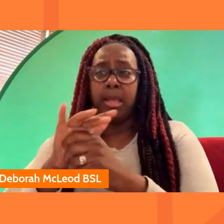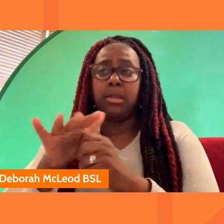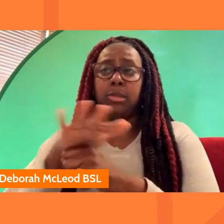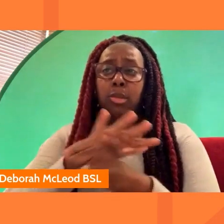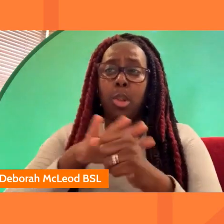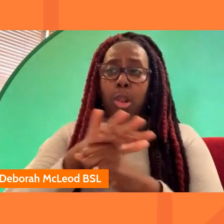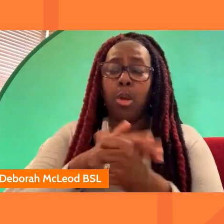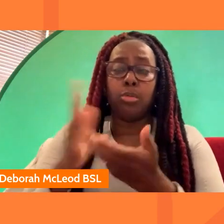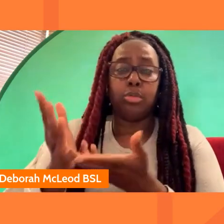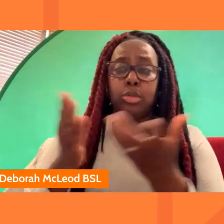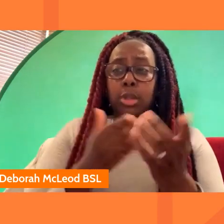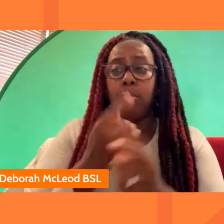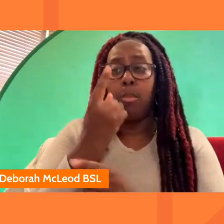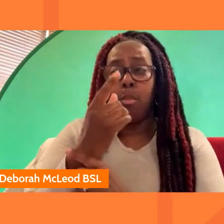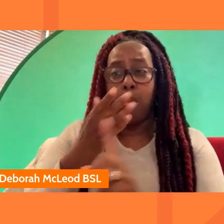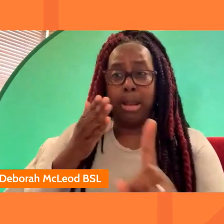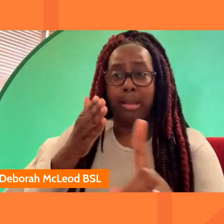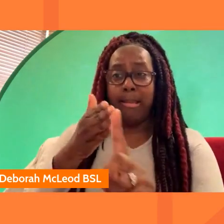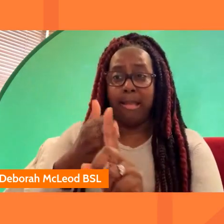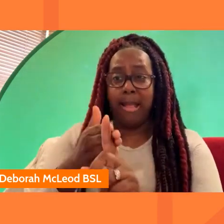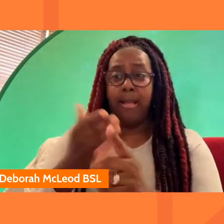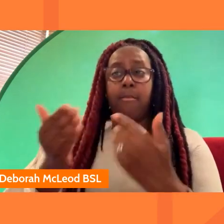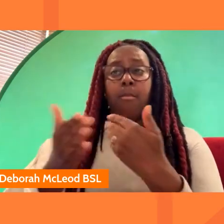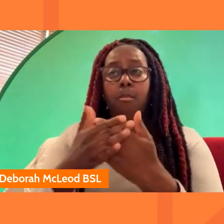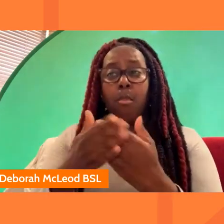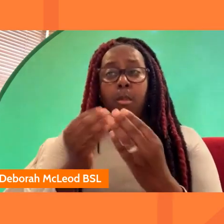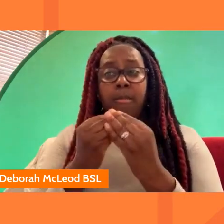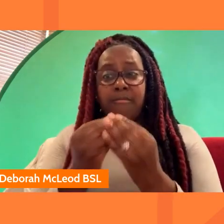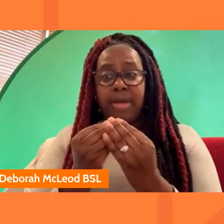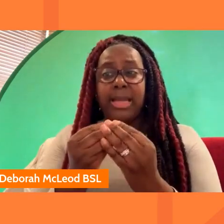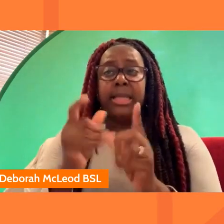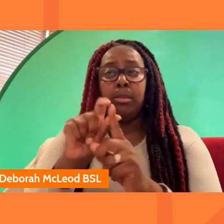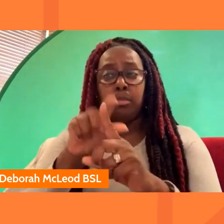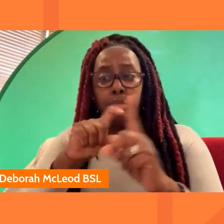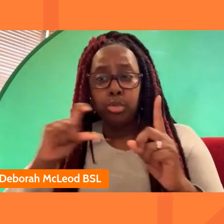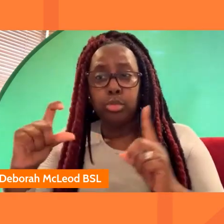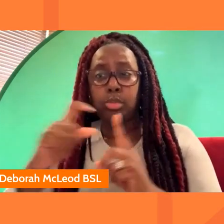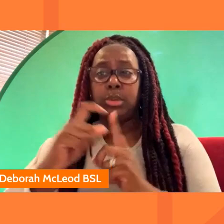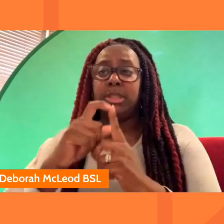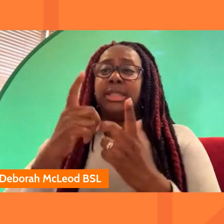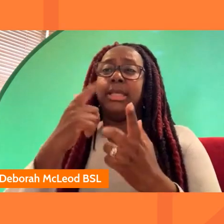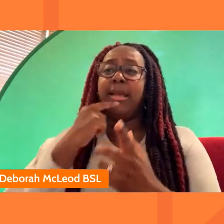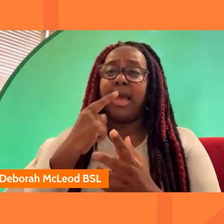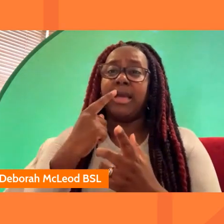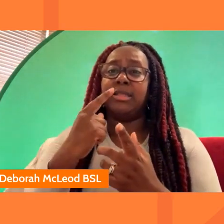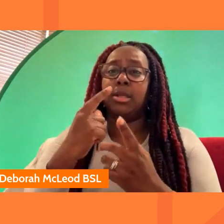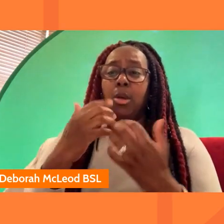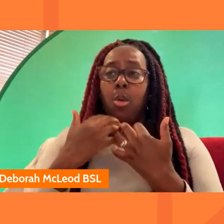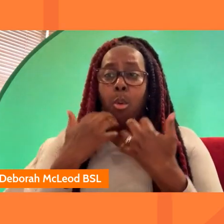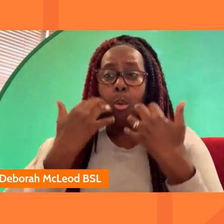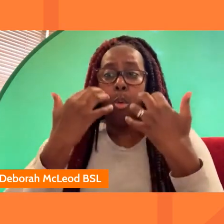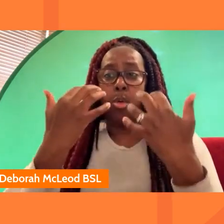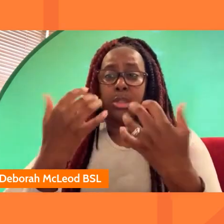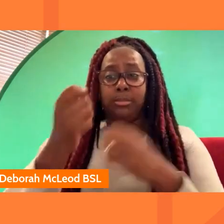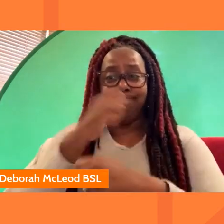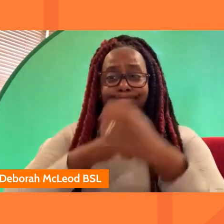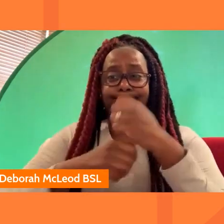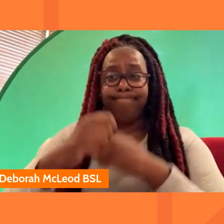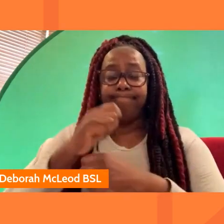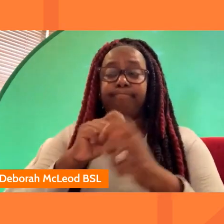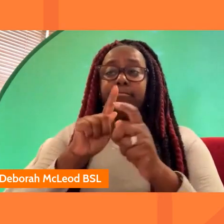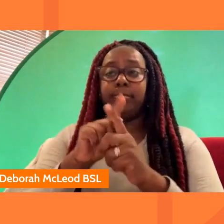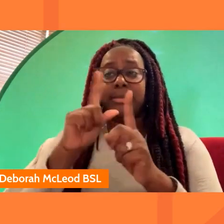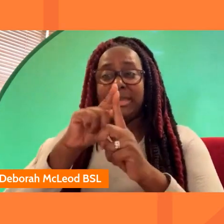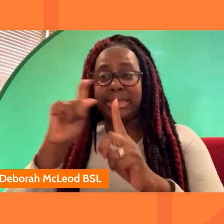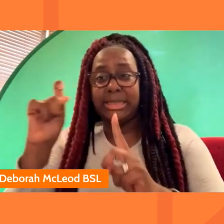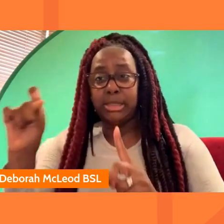have got just one aim to offer more value to communities across england as audiences increasingly turn to digital we want to strengthen our